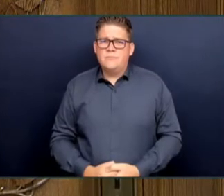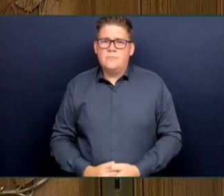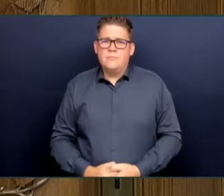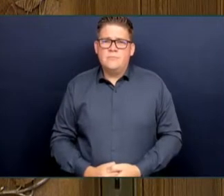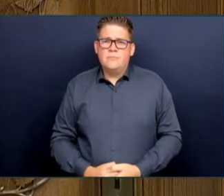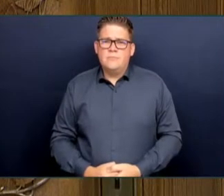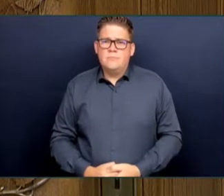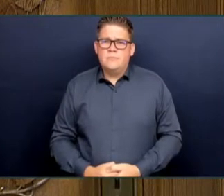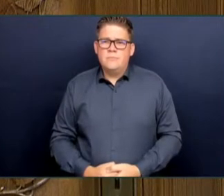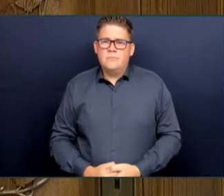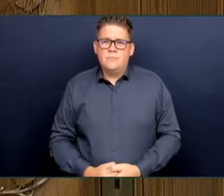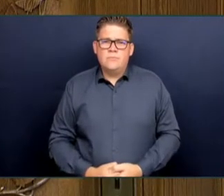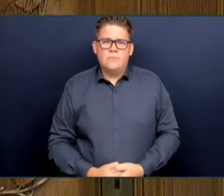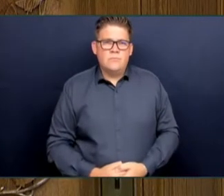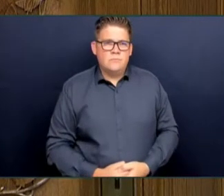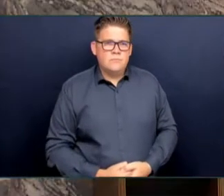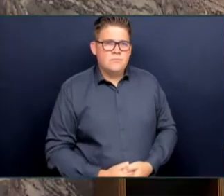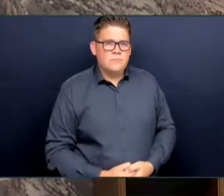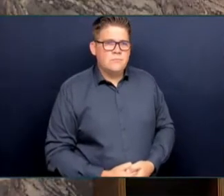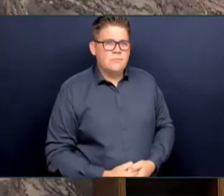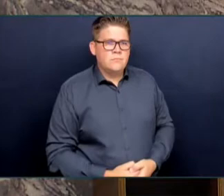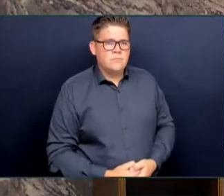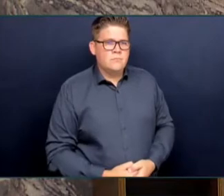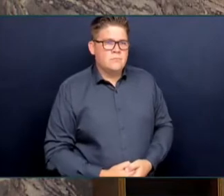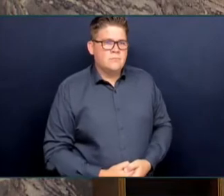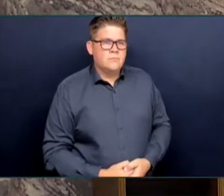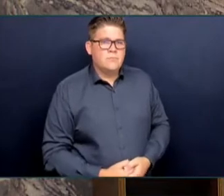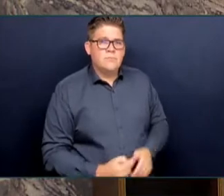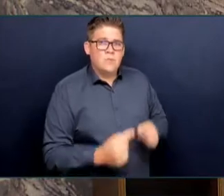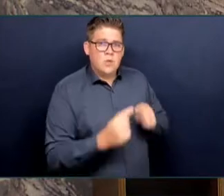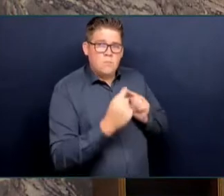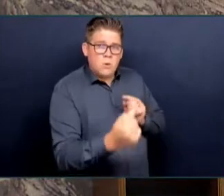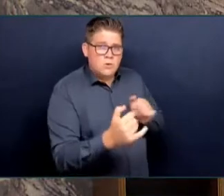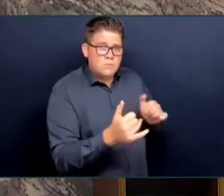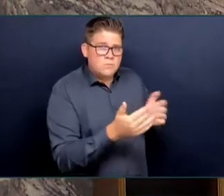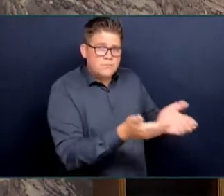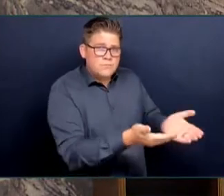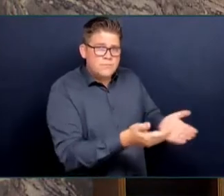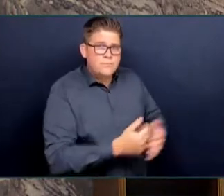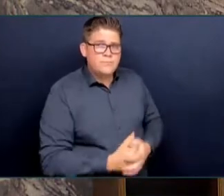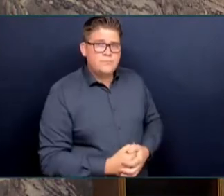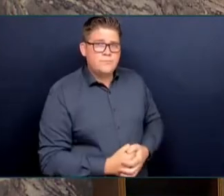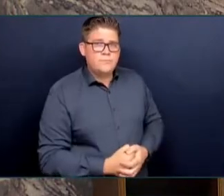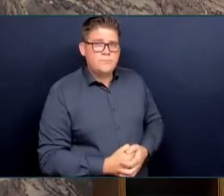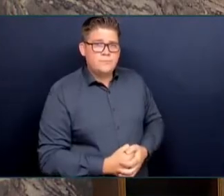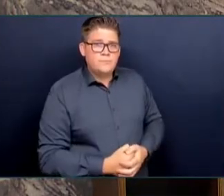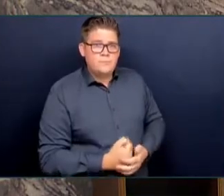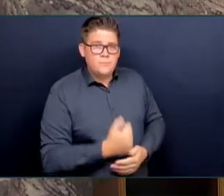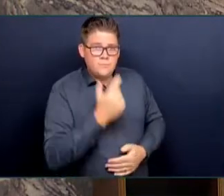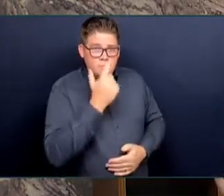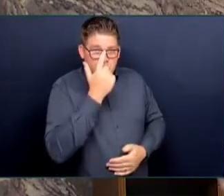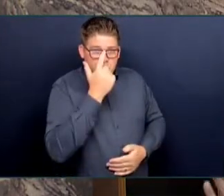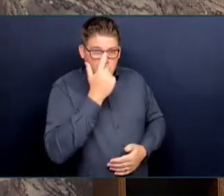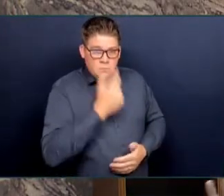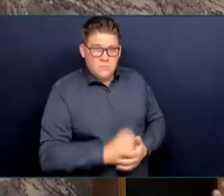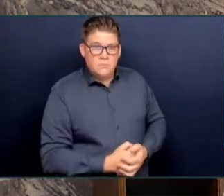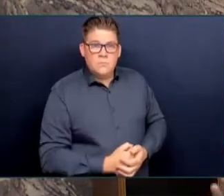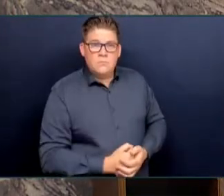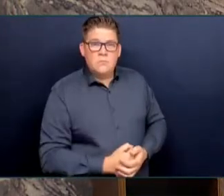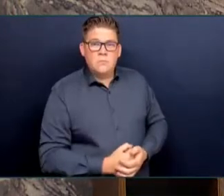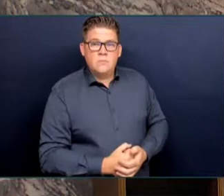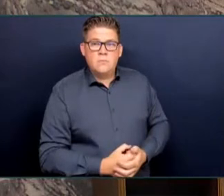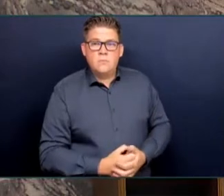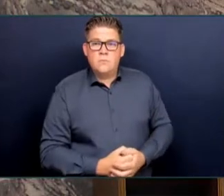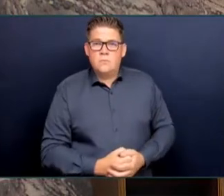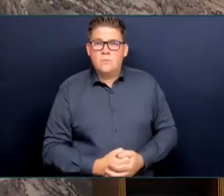Opposition House Leader, Supplemental. Thank you very much, Mr. Speaker. Well, let's be clear. While the Attorney-General stands here and says that, oh, British Columbians, I